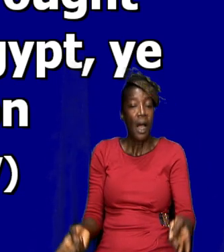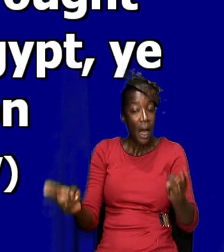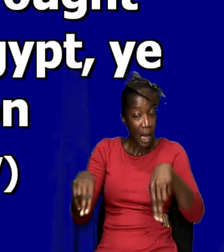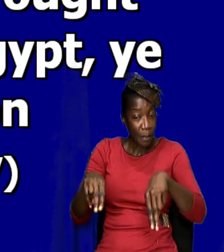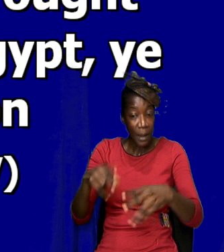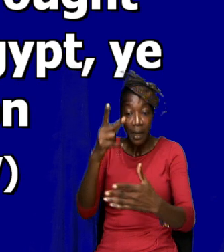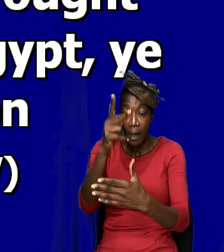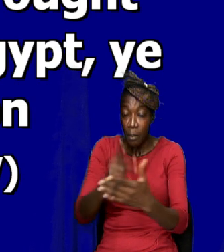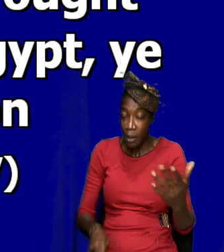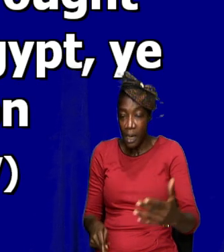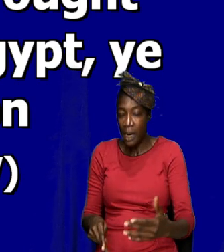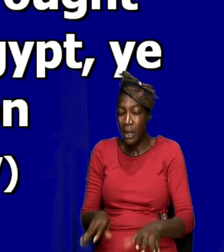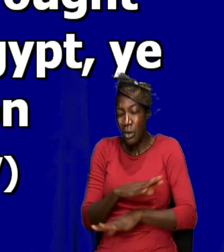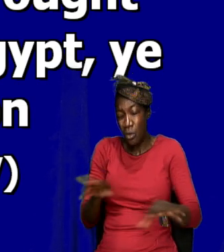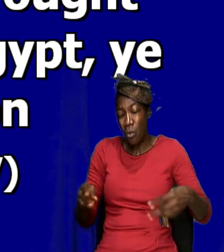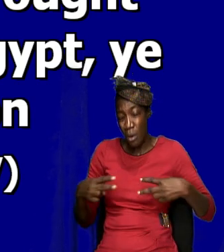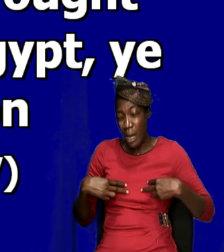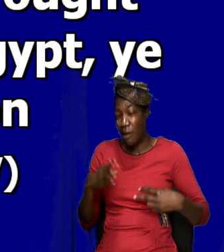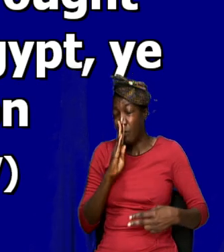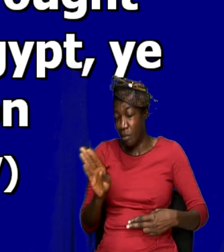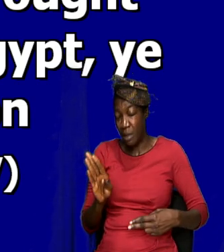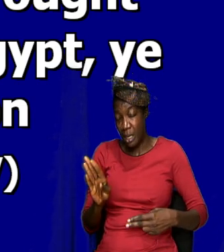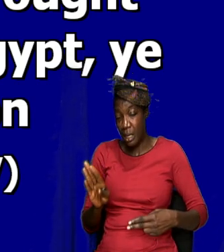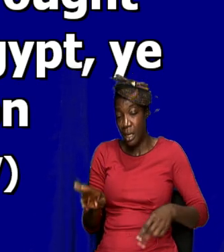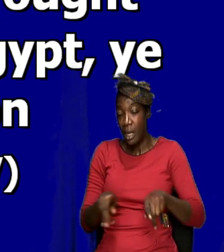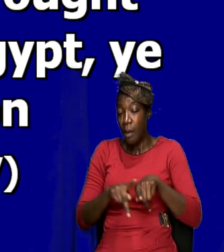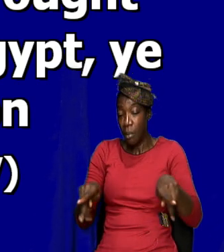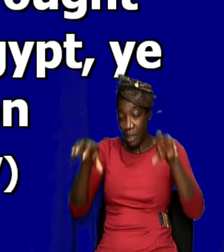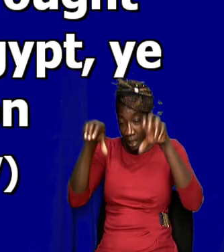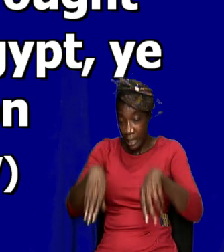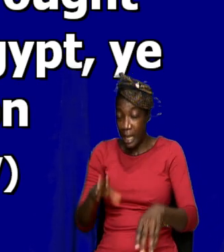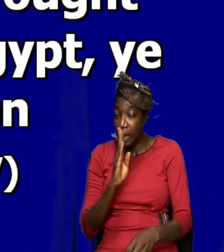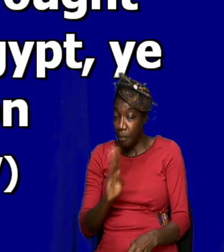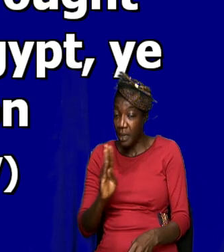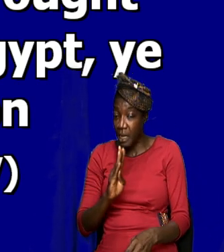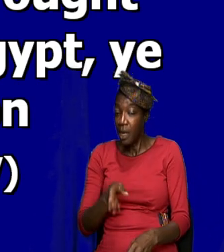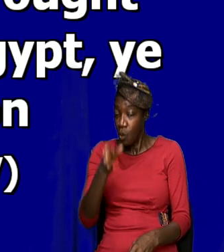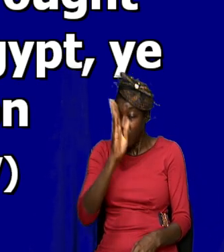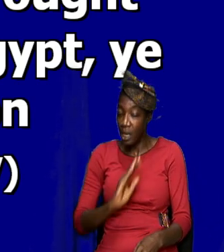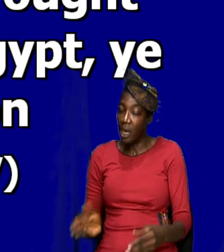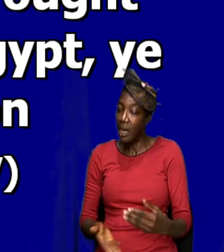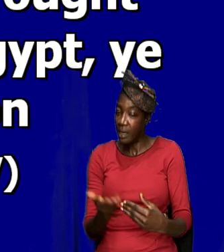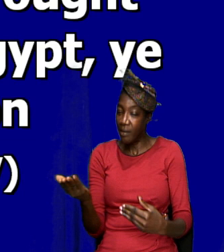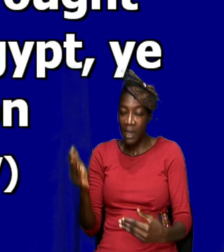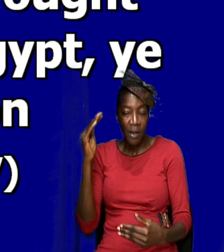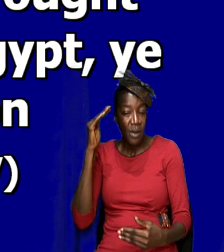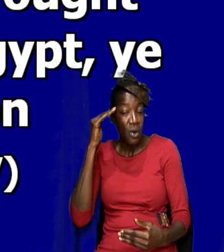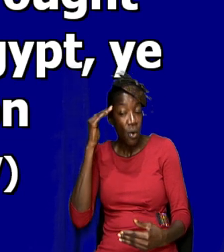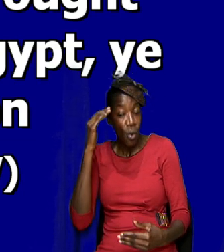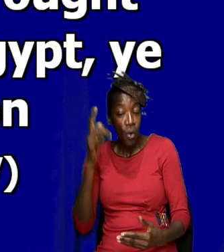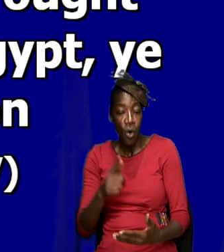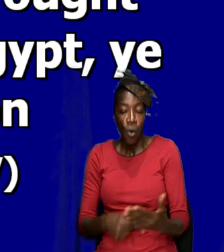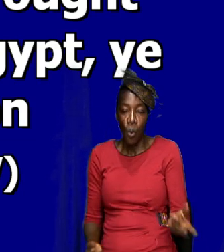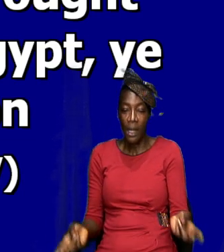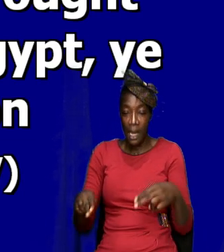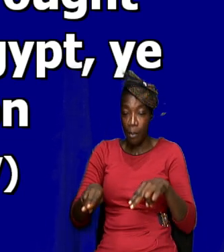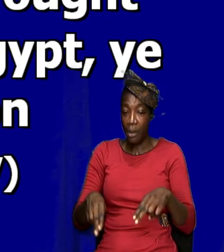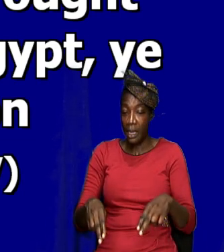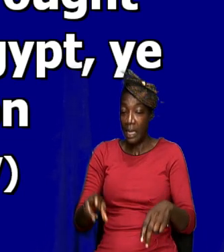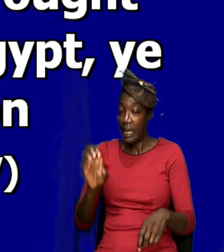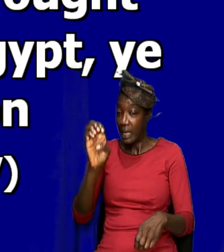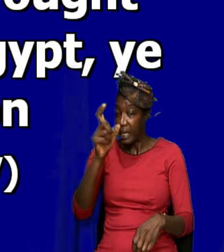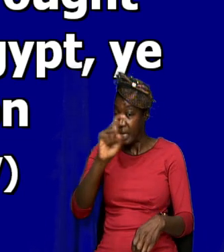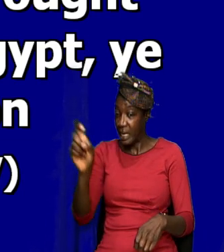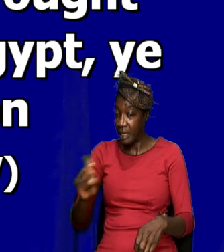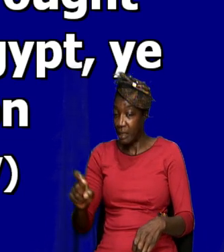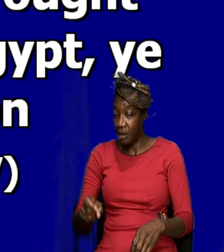thing. It doesn't have to be, but it can be. You know, when God is there. And we know what happened in Exodus, how God showed up for